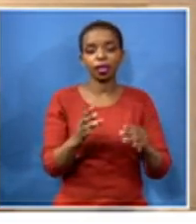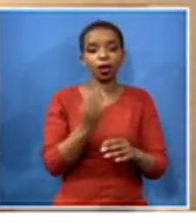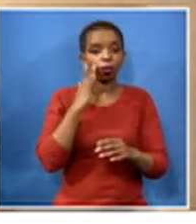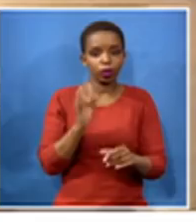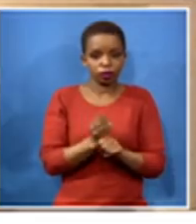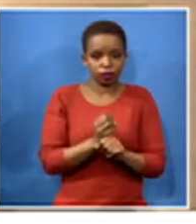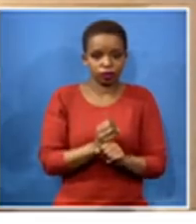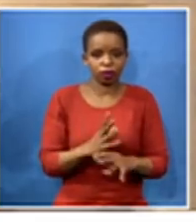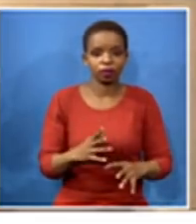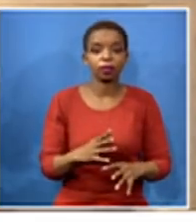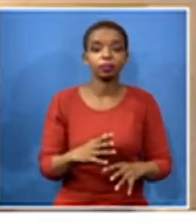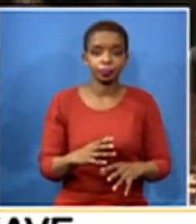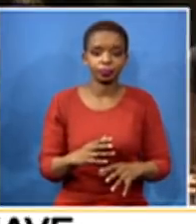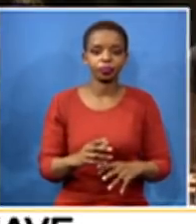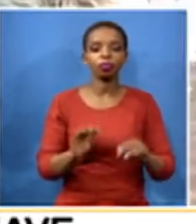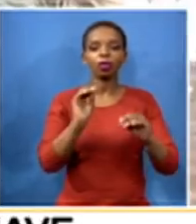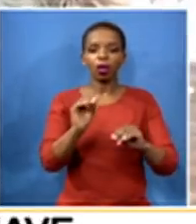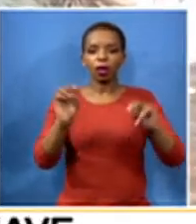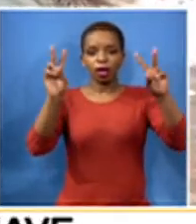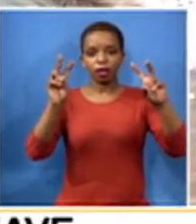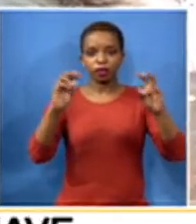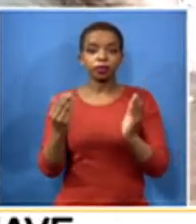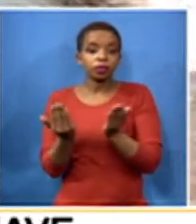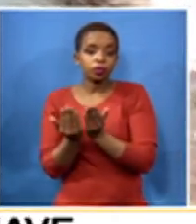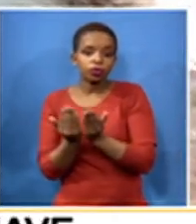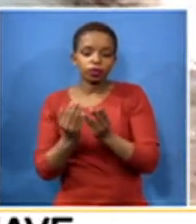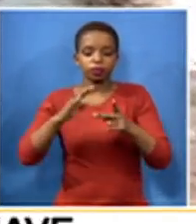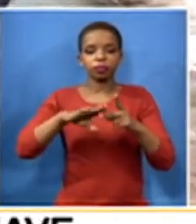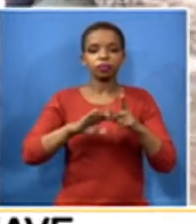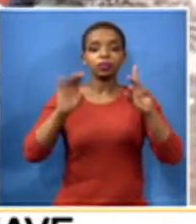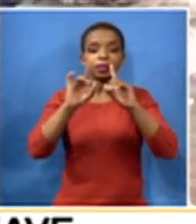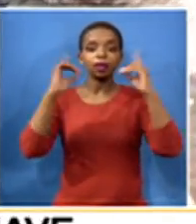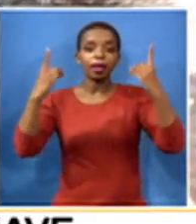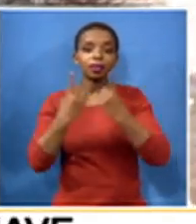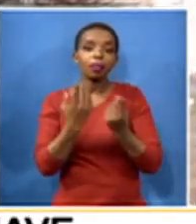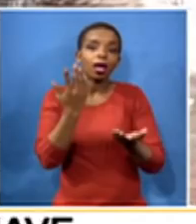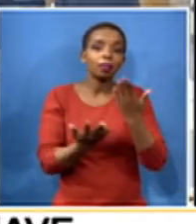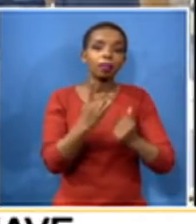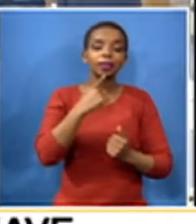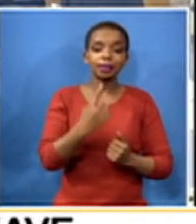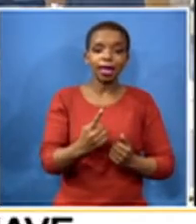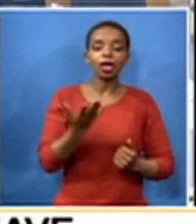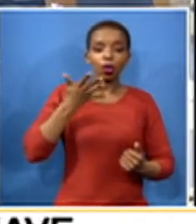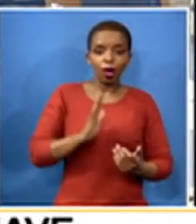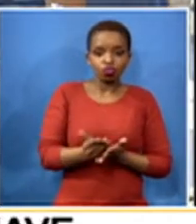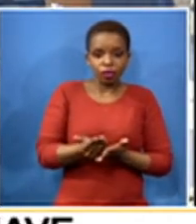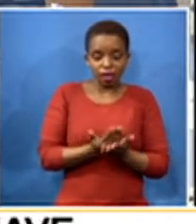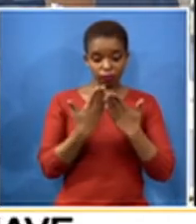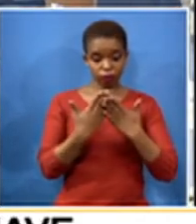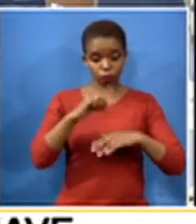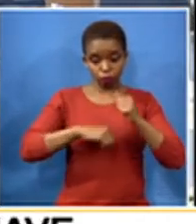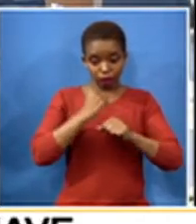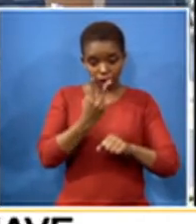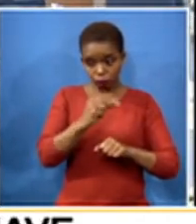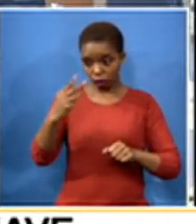are issues schools and the department if they want to save the school year have to make sure that